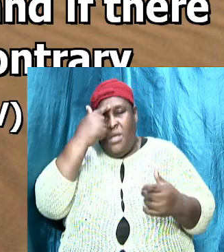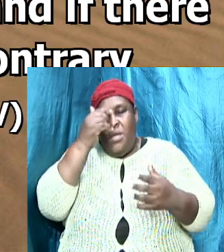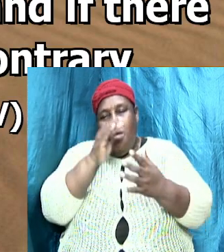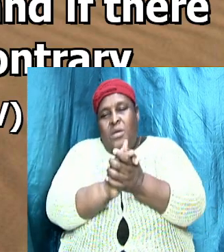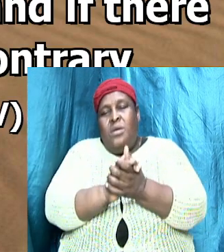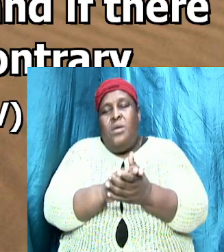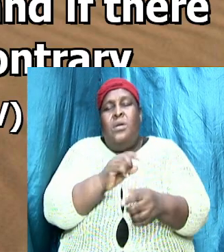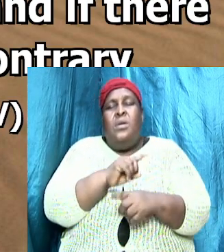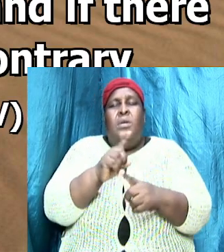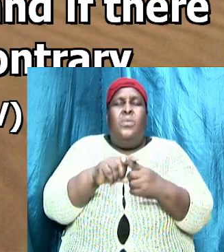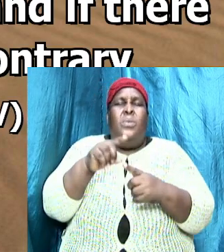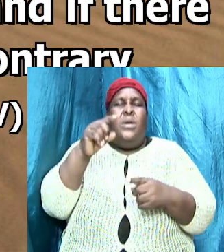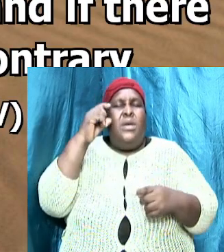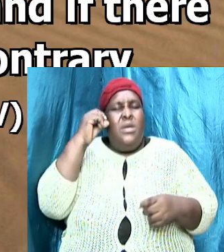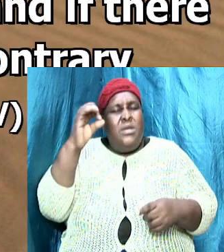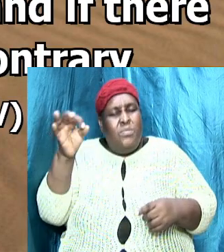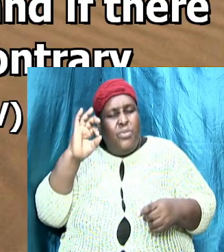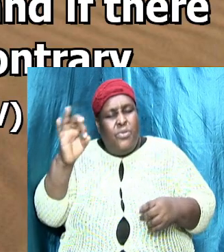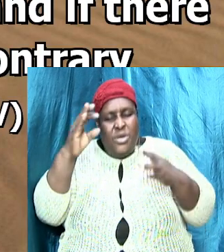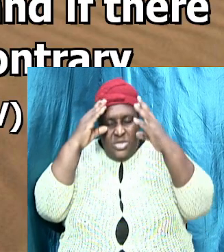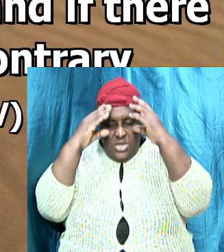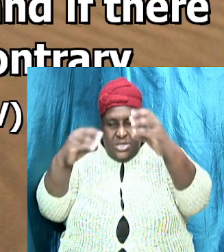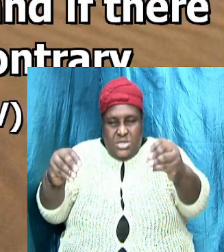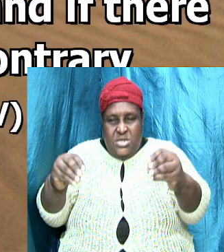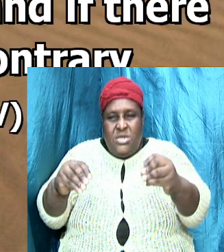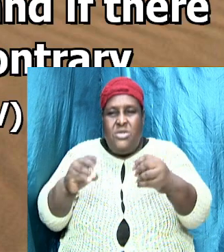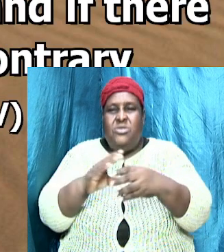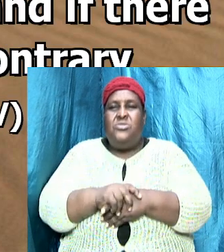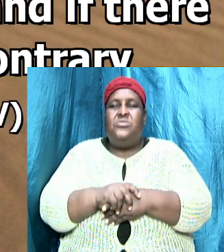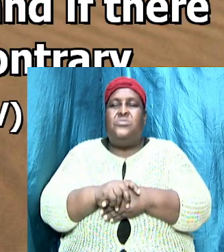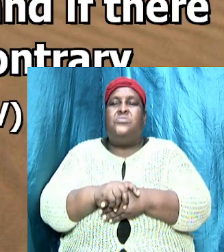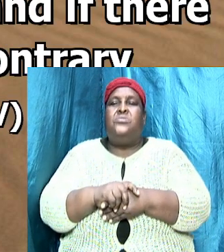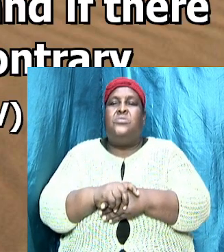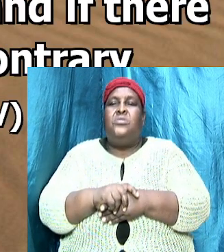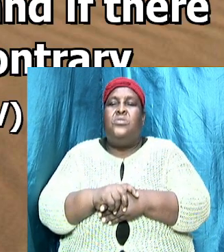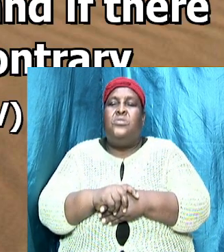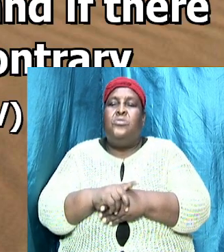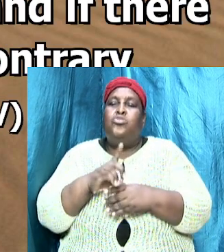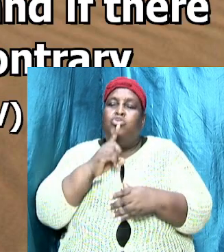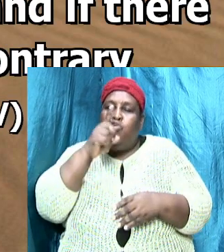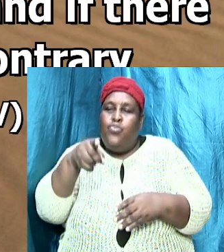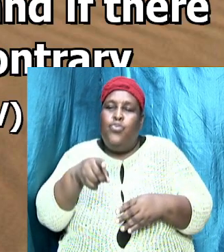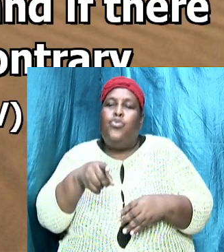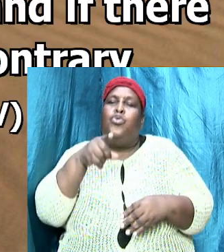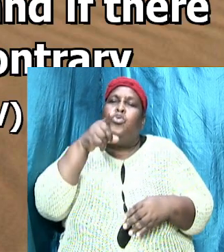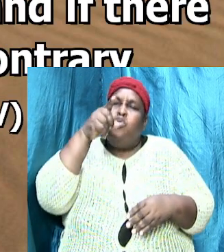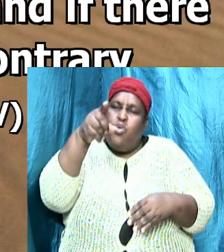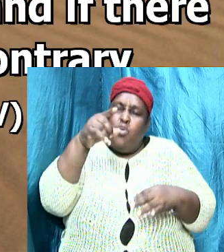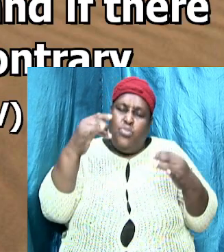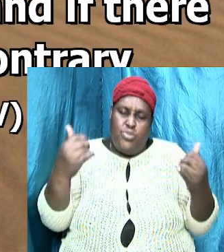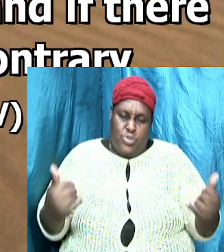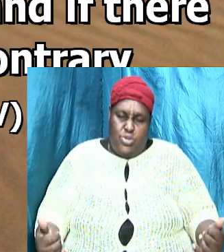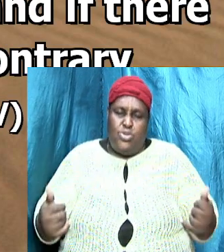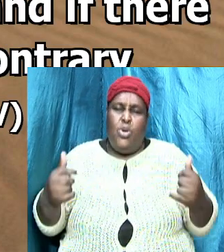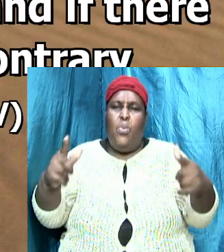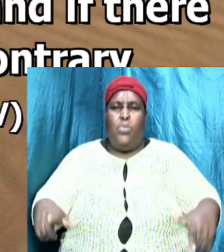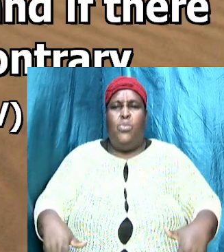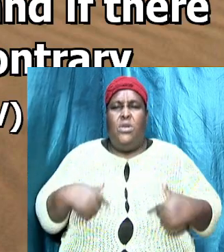when we preach when you are in a place that preaches and teaches the truth you will not live the truth